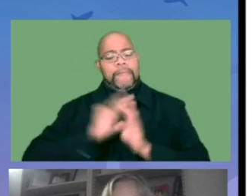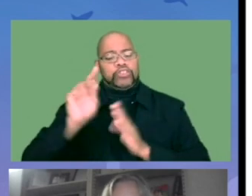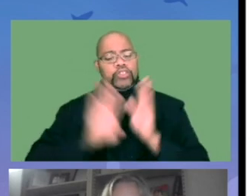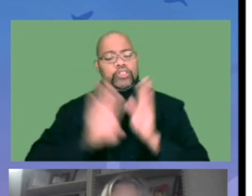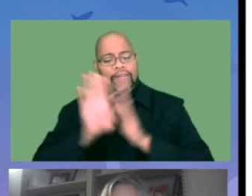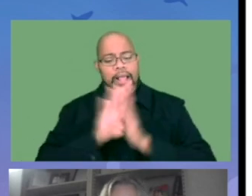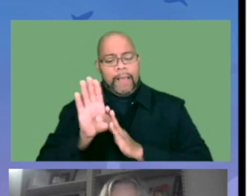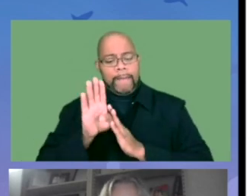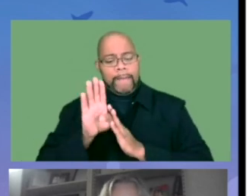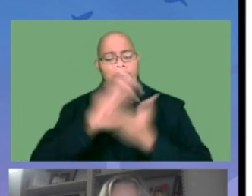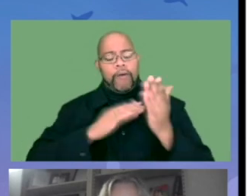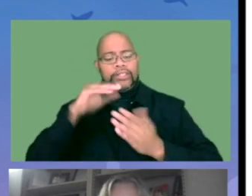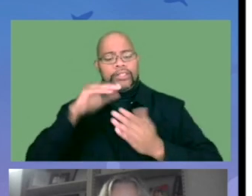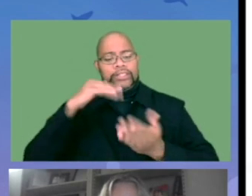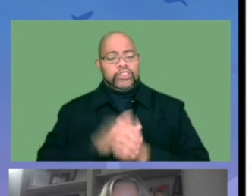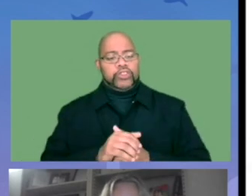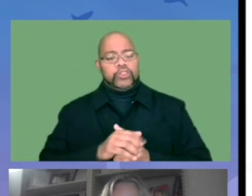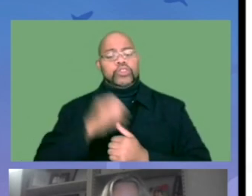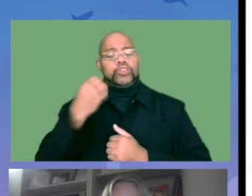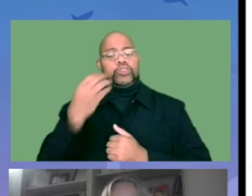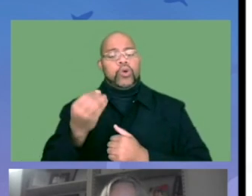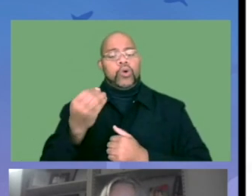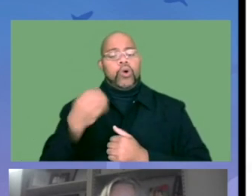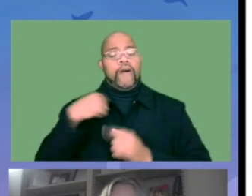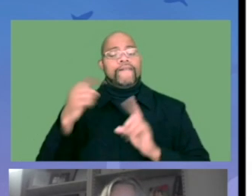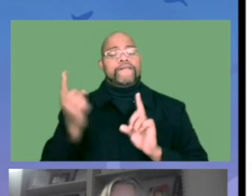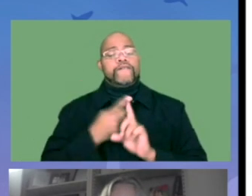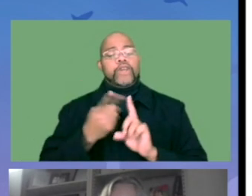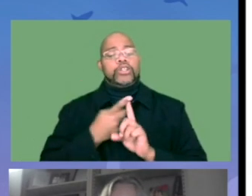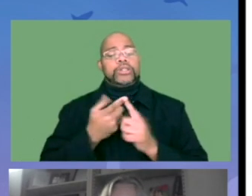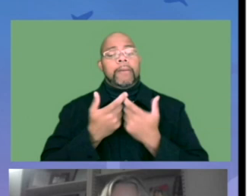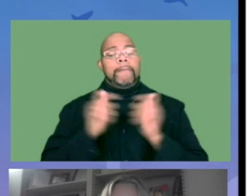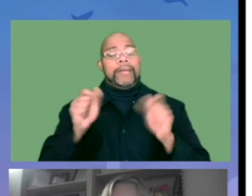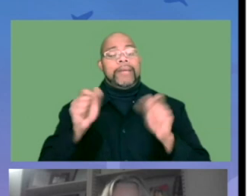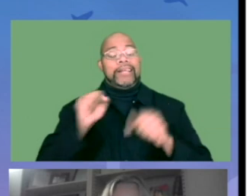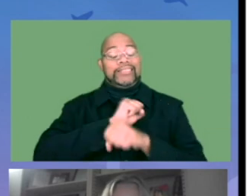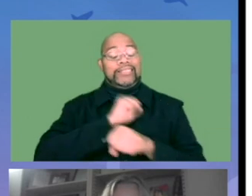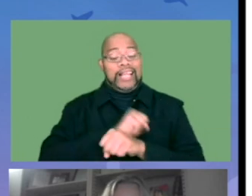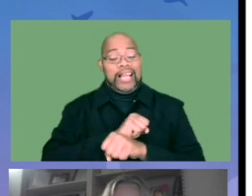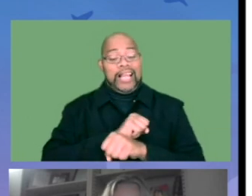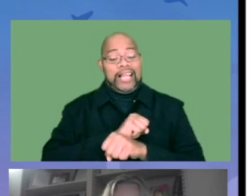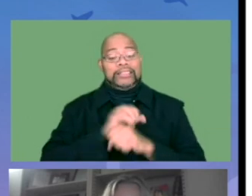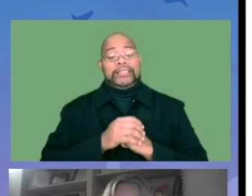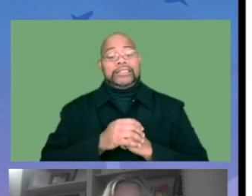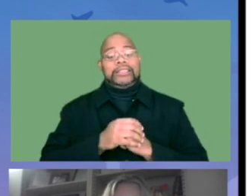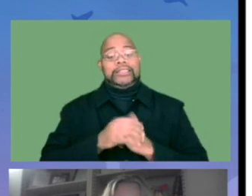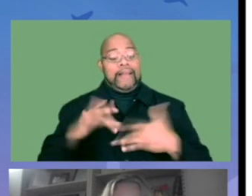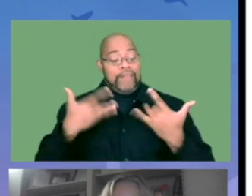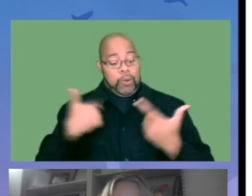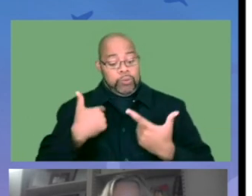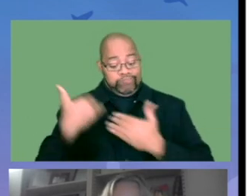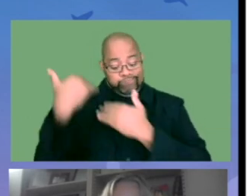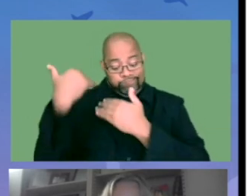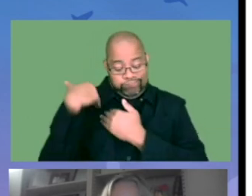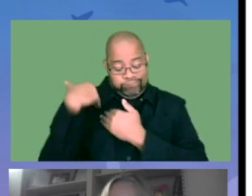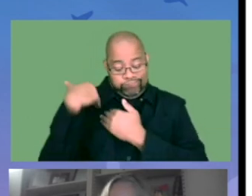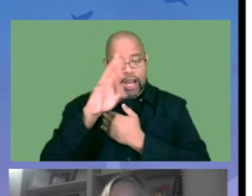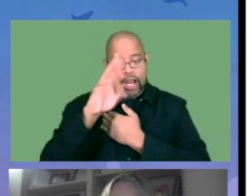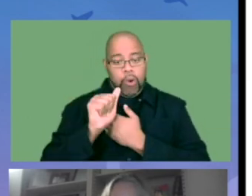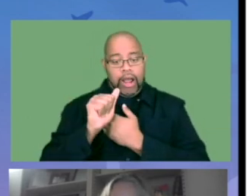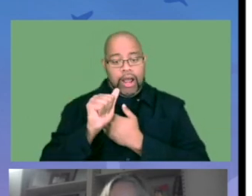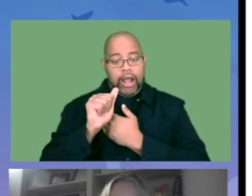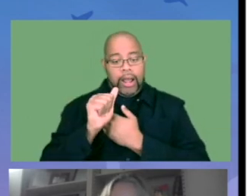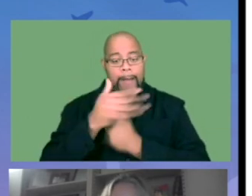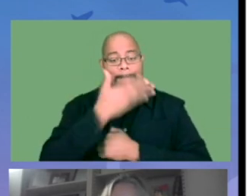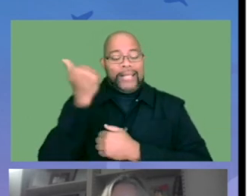we've done in the professional development arm of the center. So our first big task or event that we took on